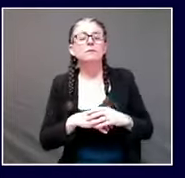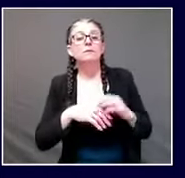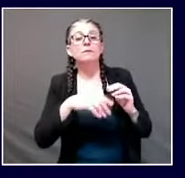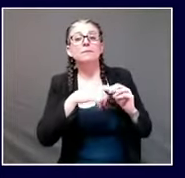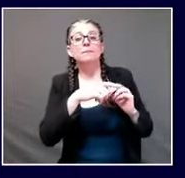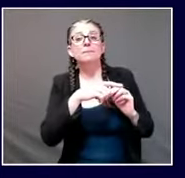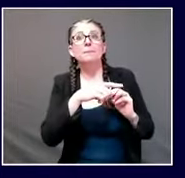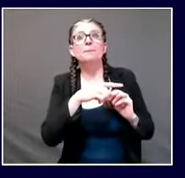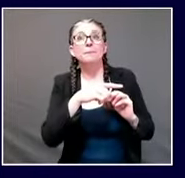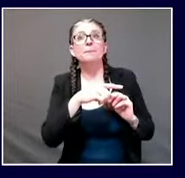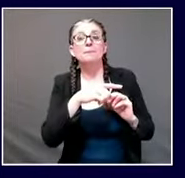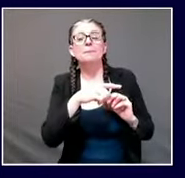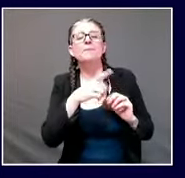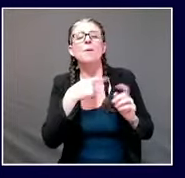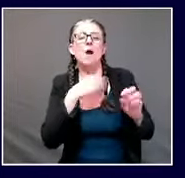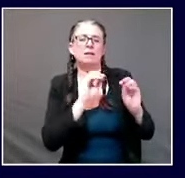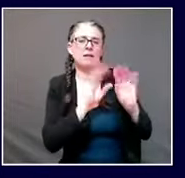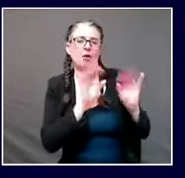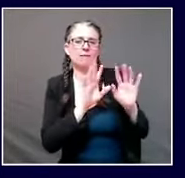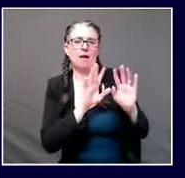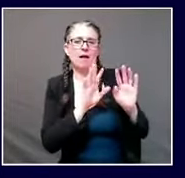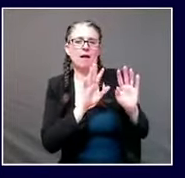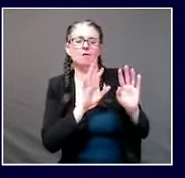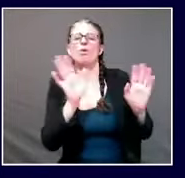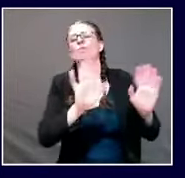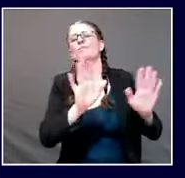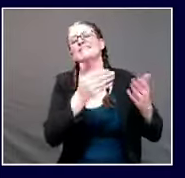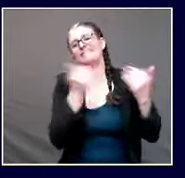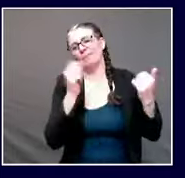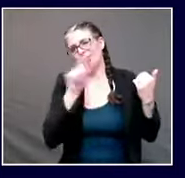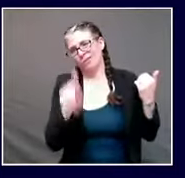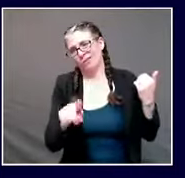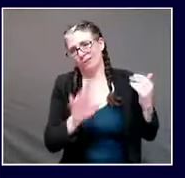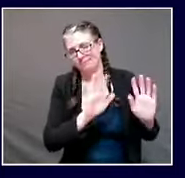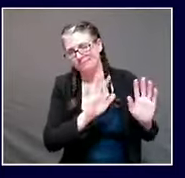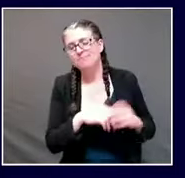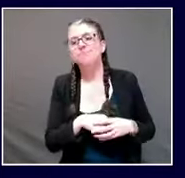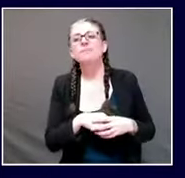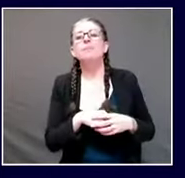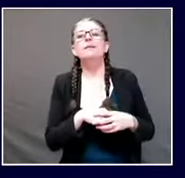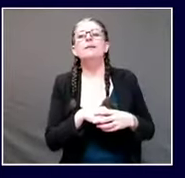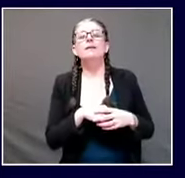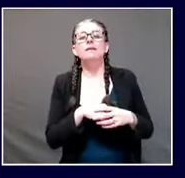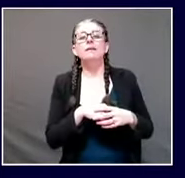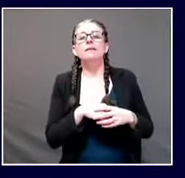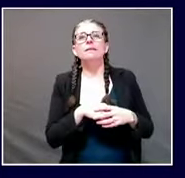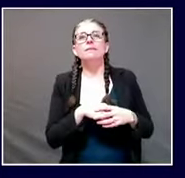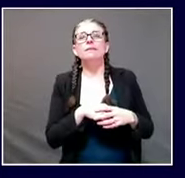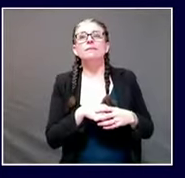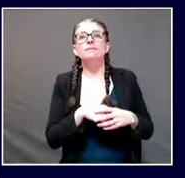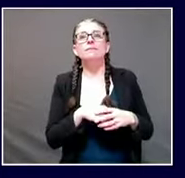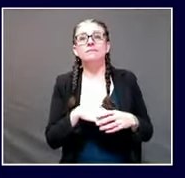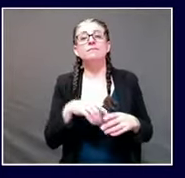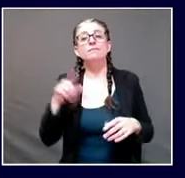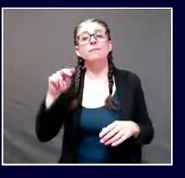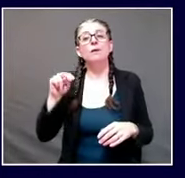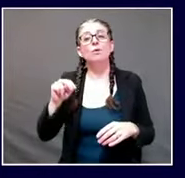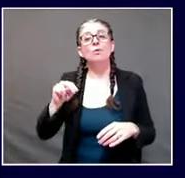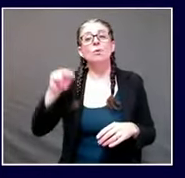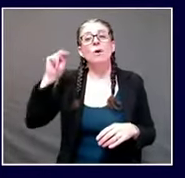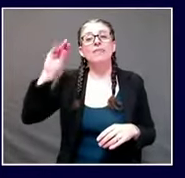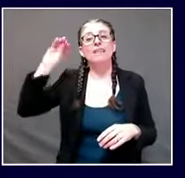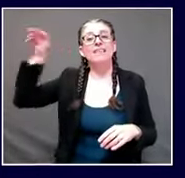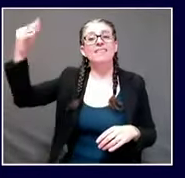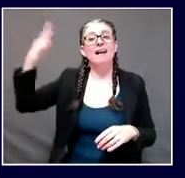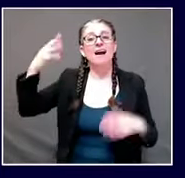uh our separate question is we received a statement from uh northern light health that they lost a team member